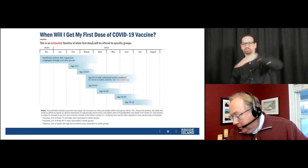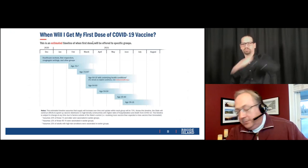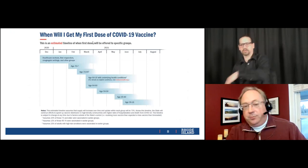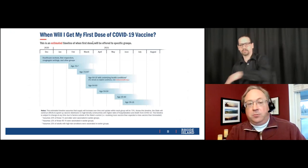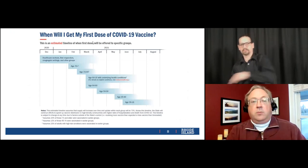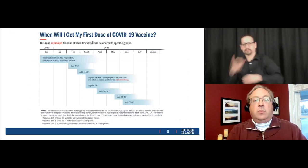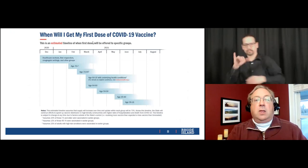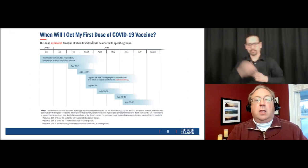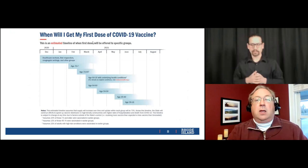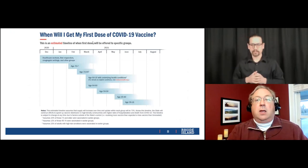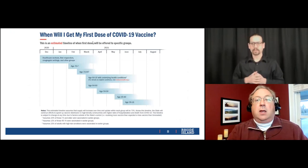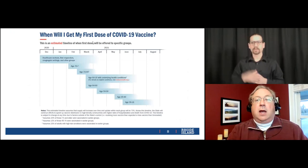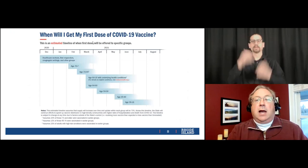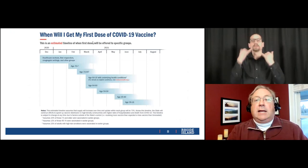timeline.